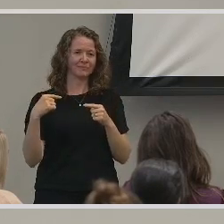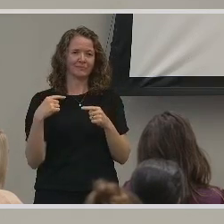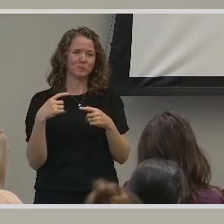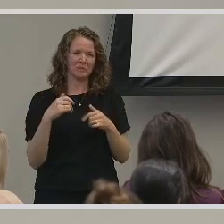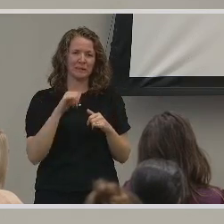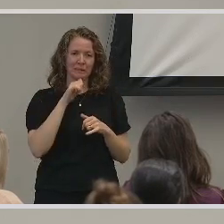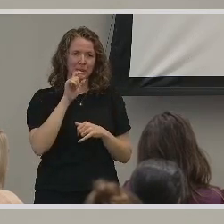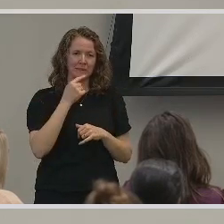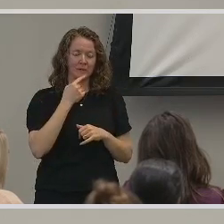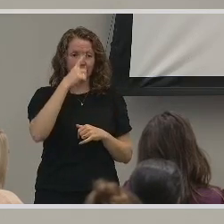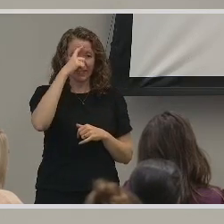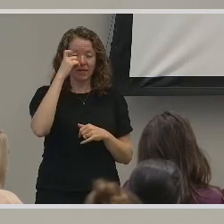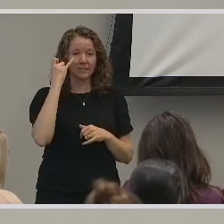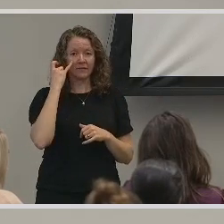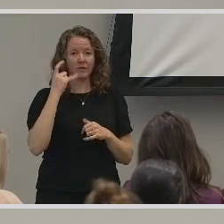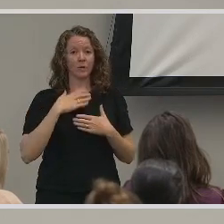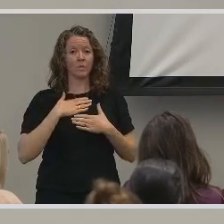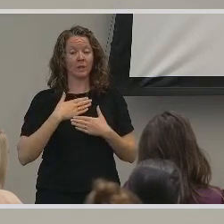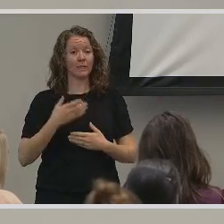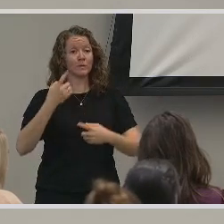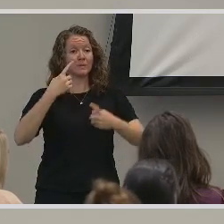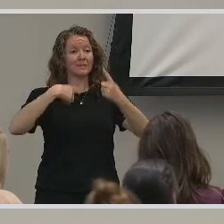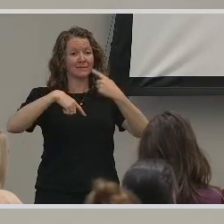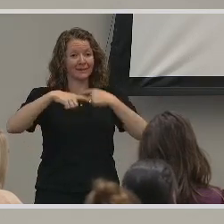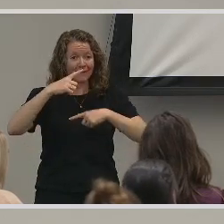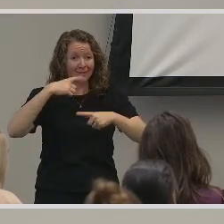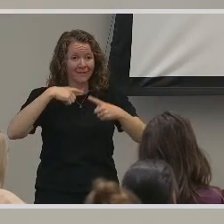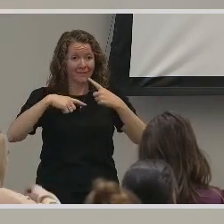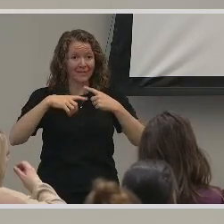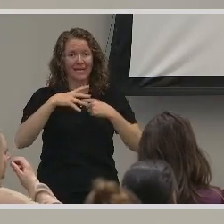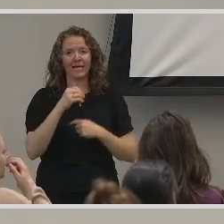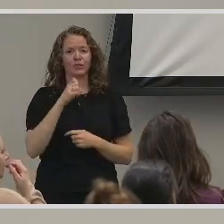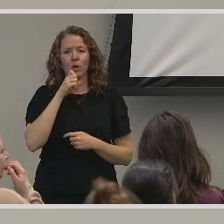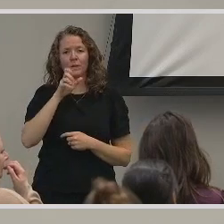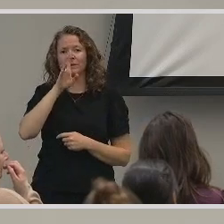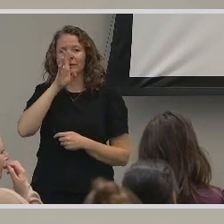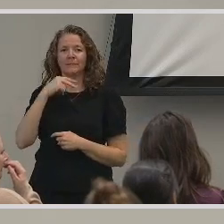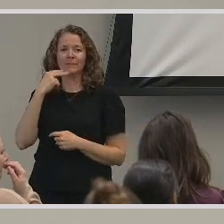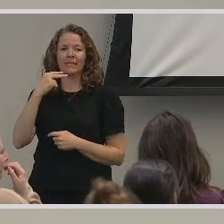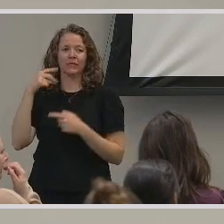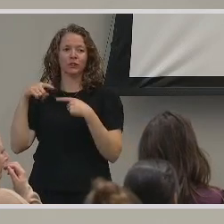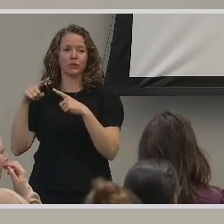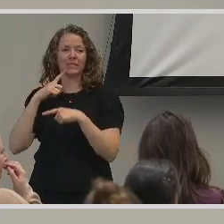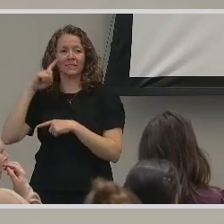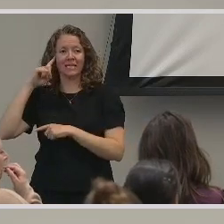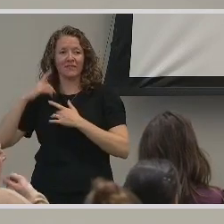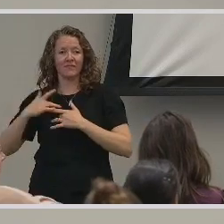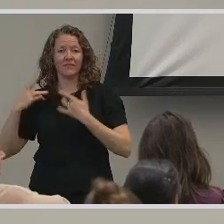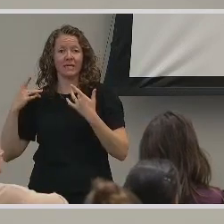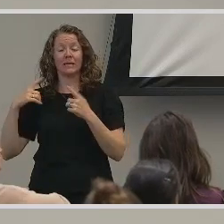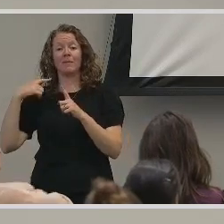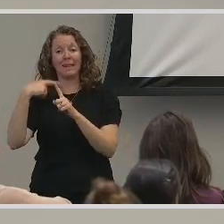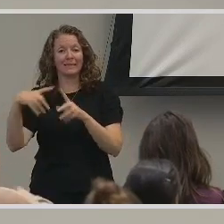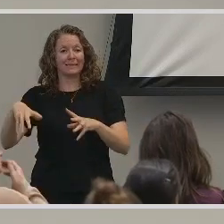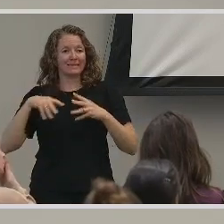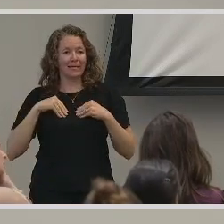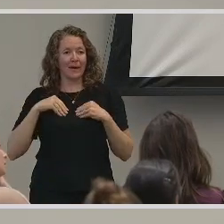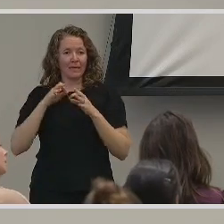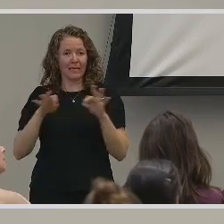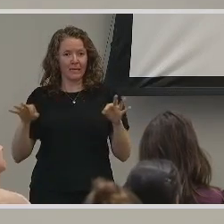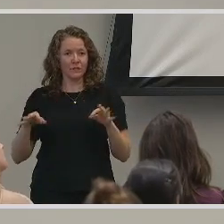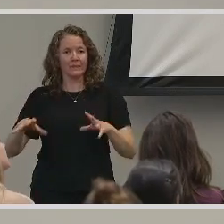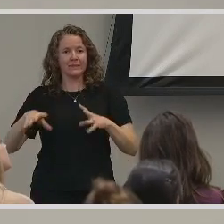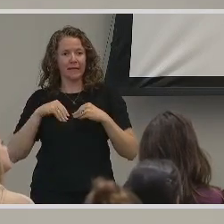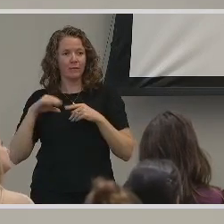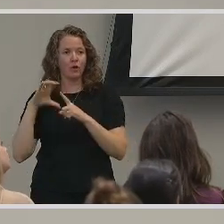long as you're willing to sing and you don't speak at deaf events and you embrace the linguists and the culture, they will accept